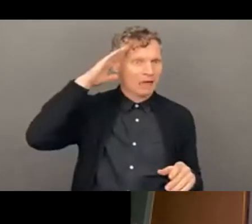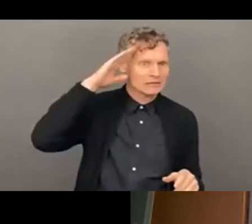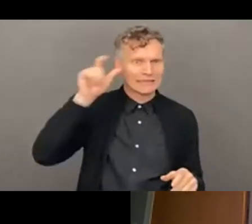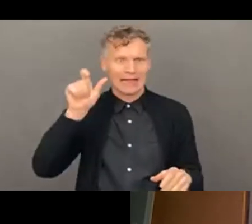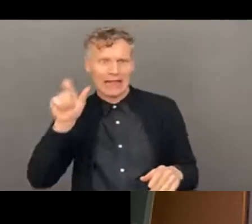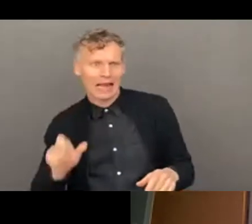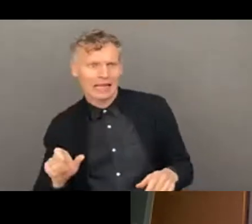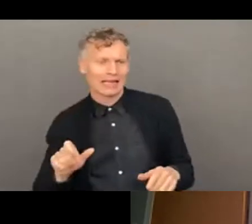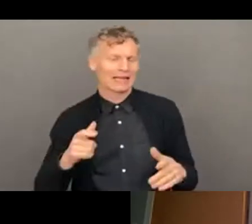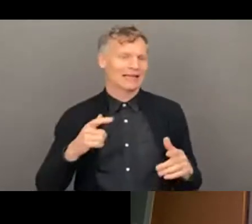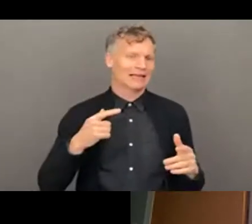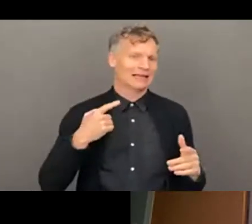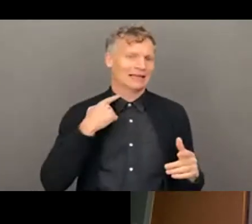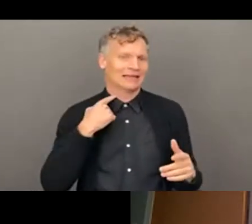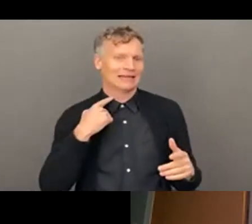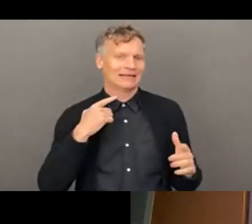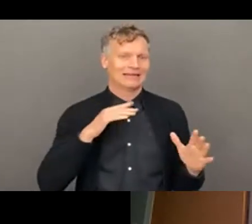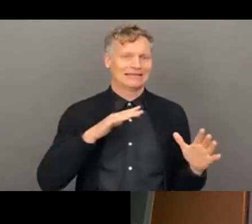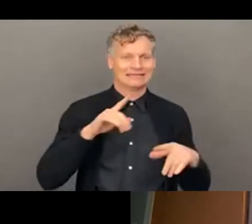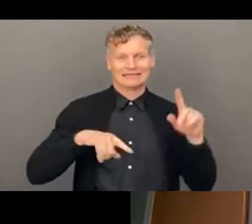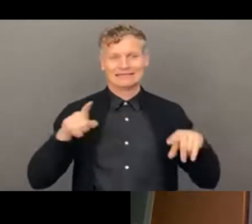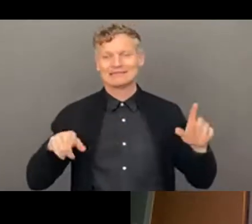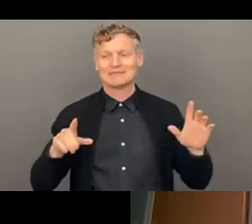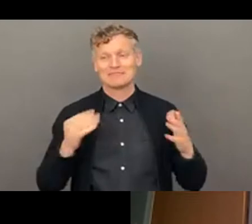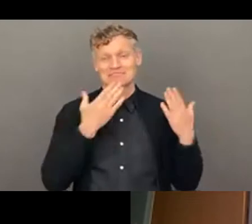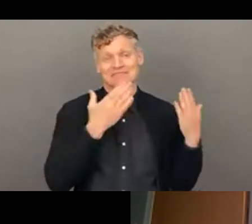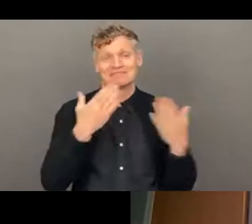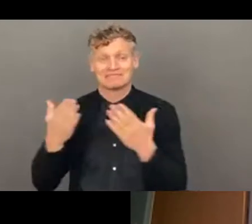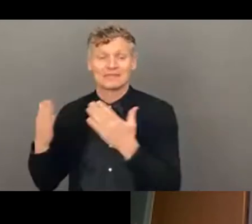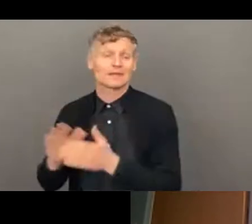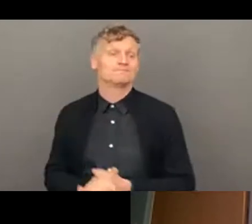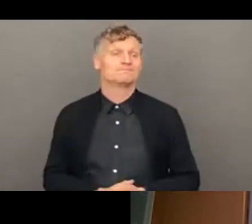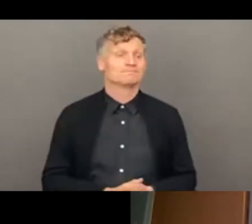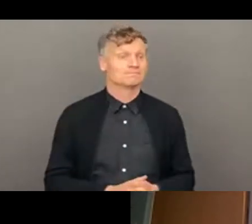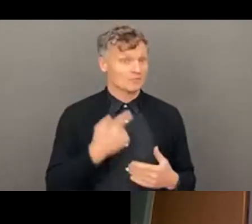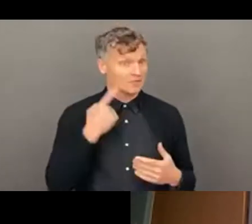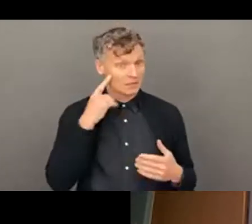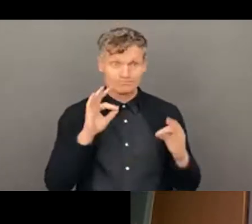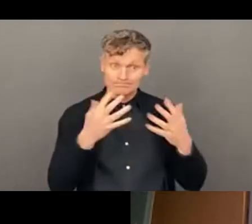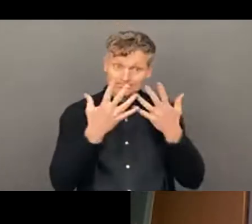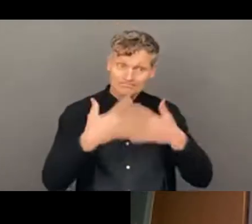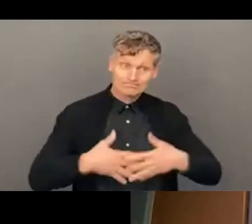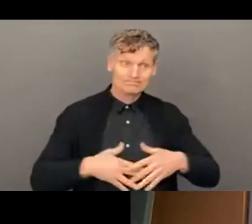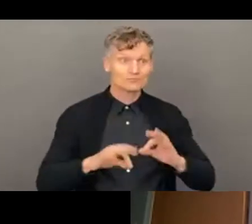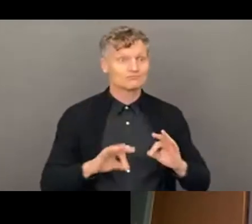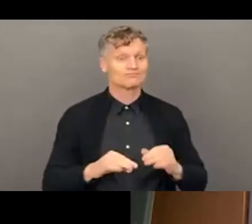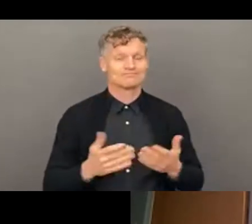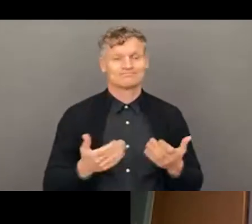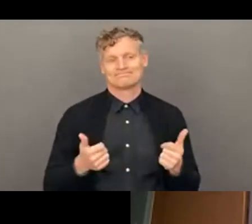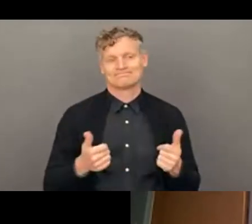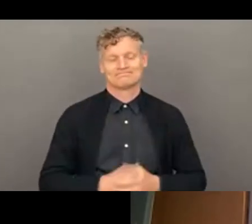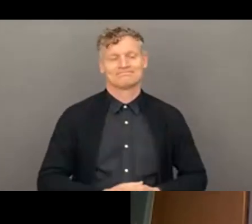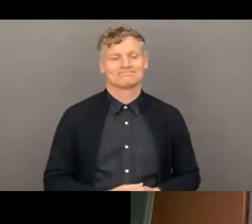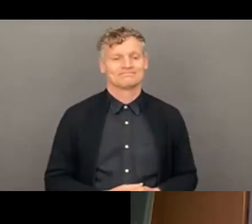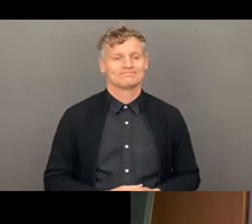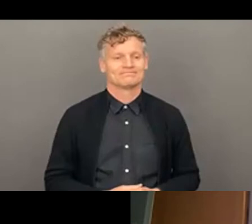particularly. So thanks very much to them. And, uh, I think it's, uh, it's gone really well. We've got a lot out of it, so it's been great. Okay.